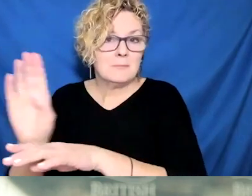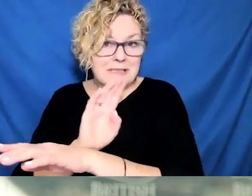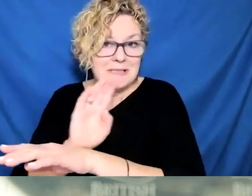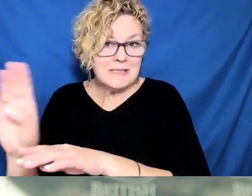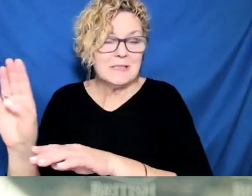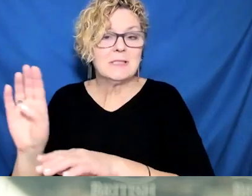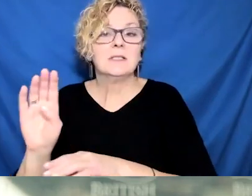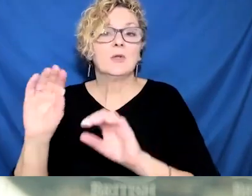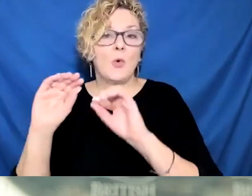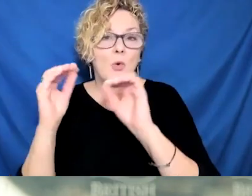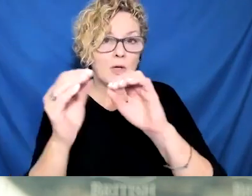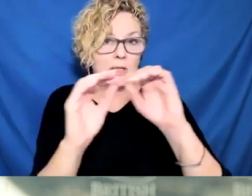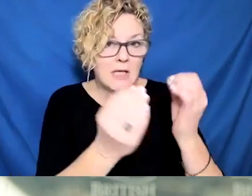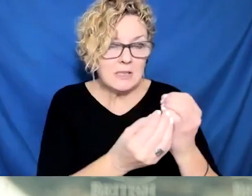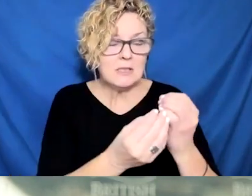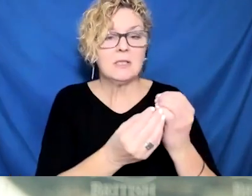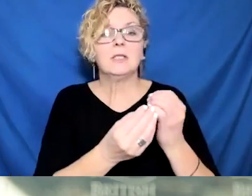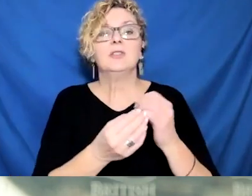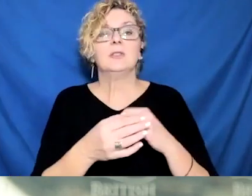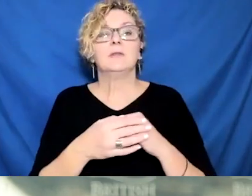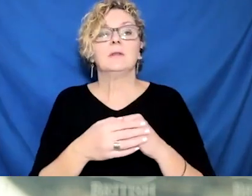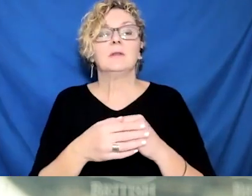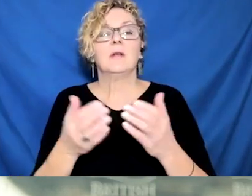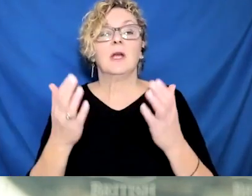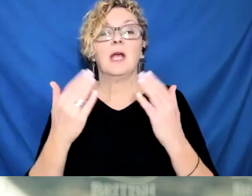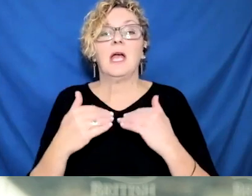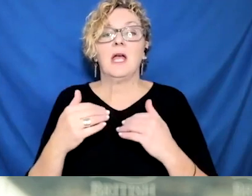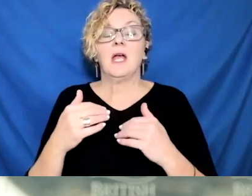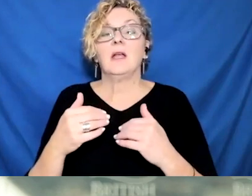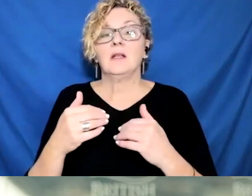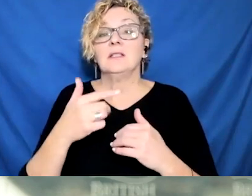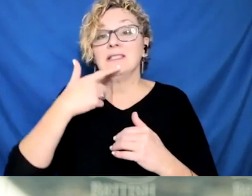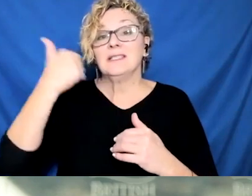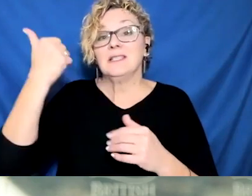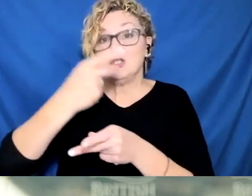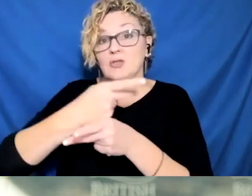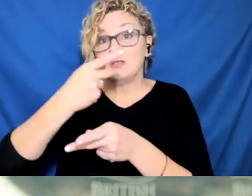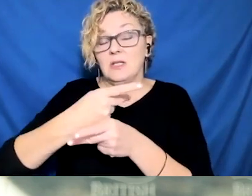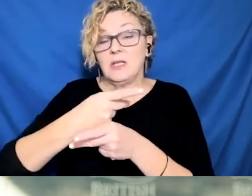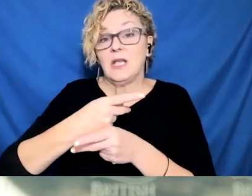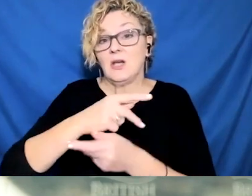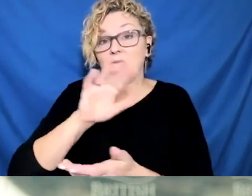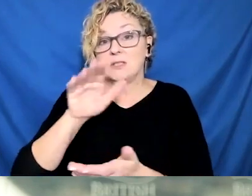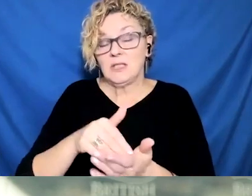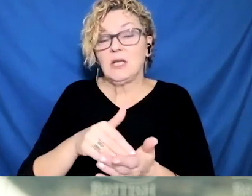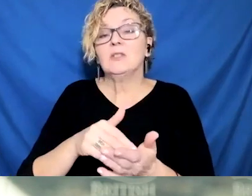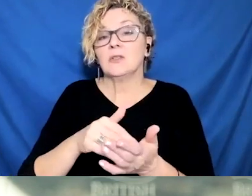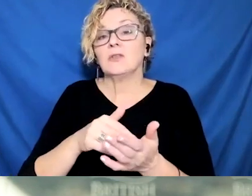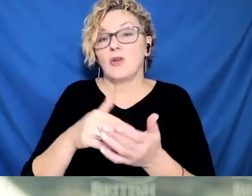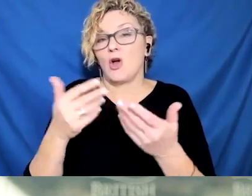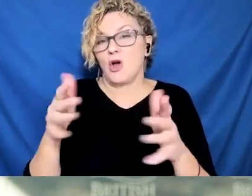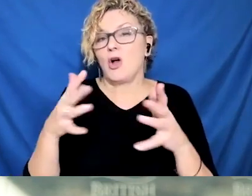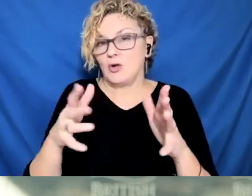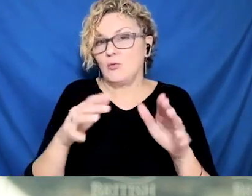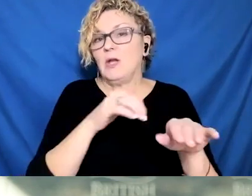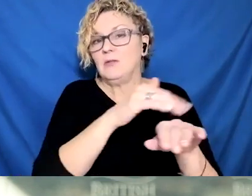1,919 in Ontario Health, 1,947 in Island Health,